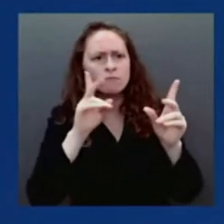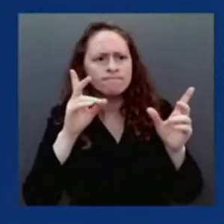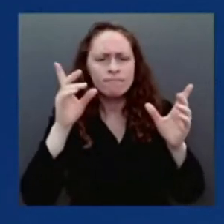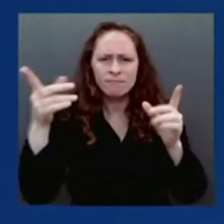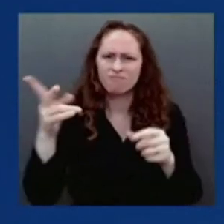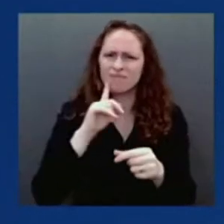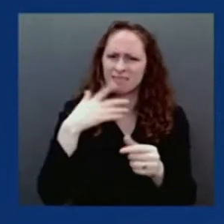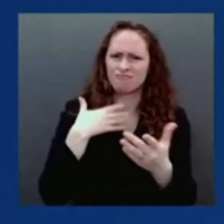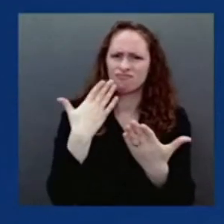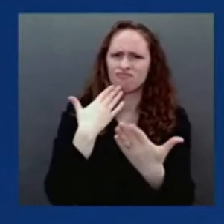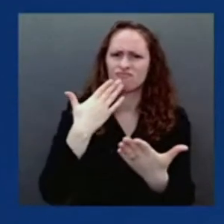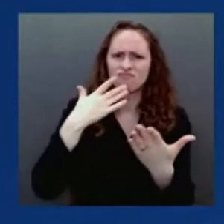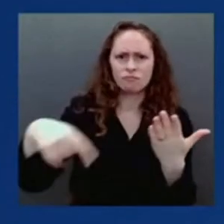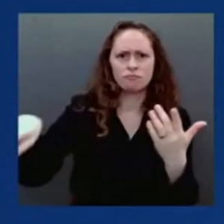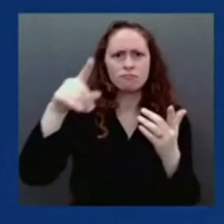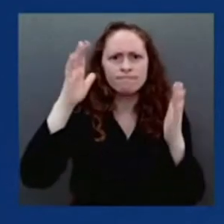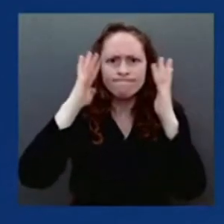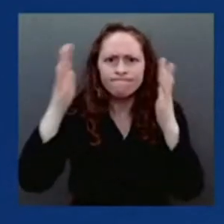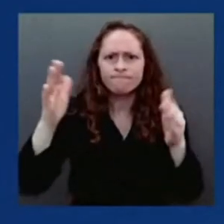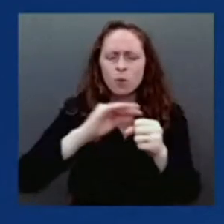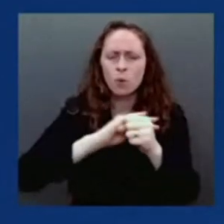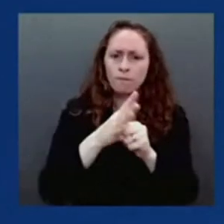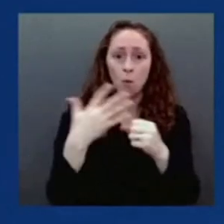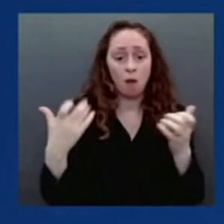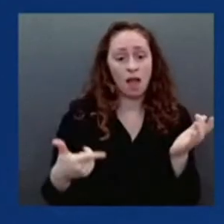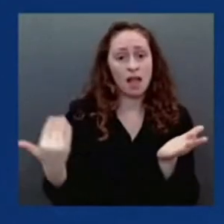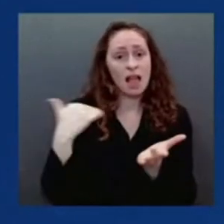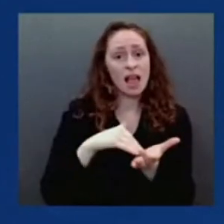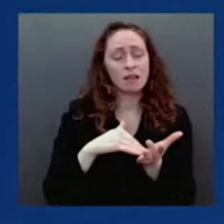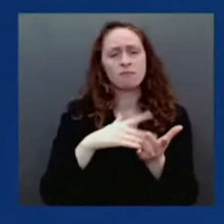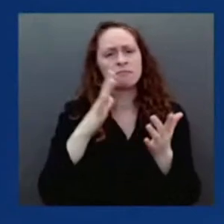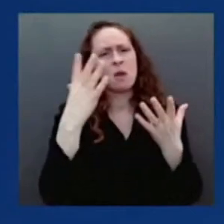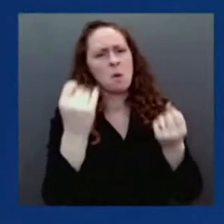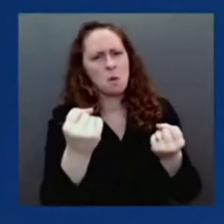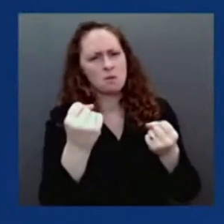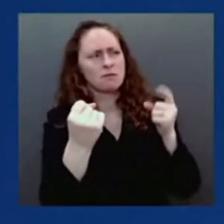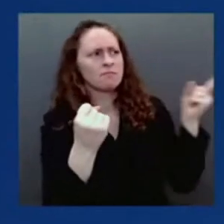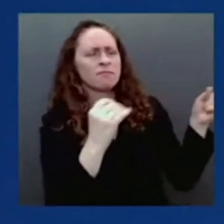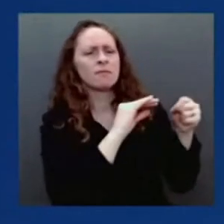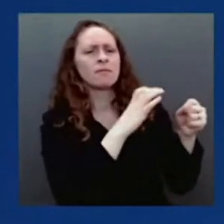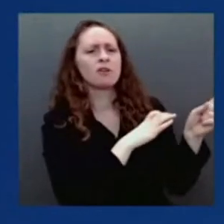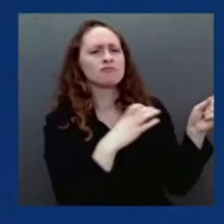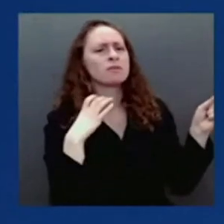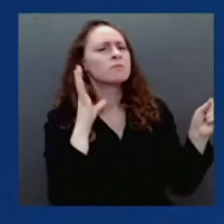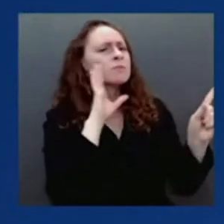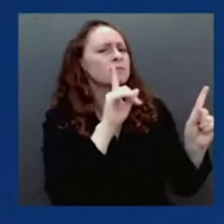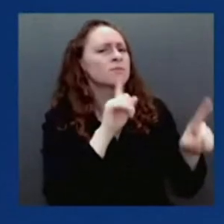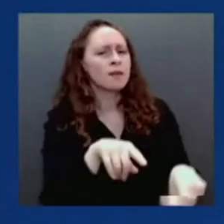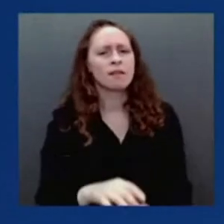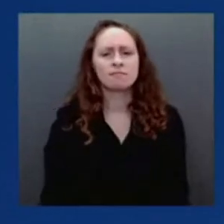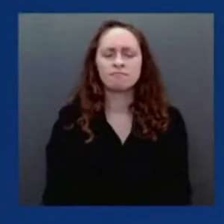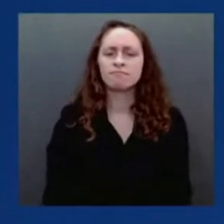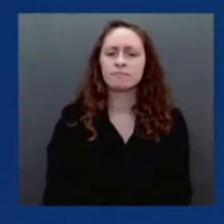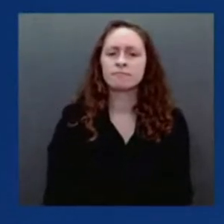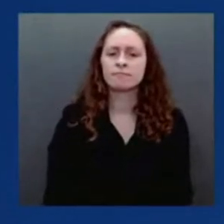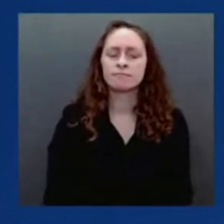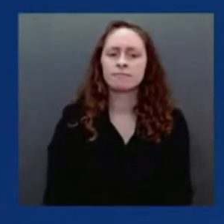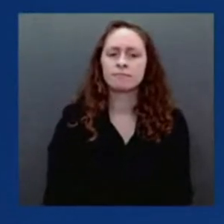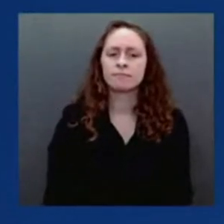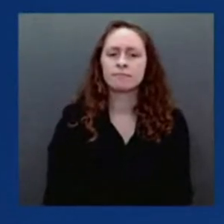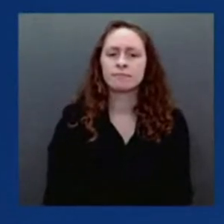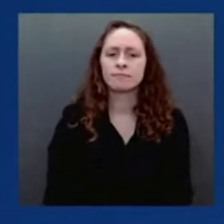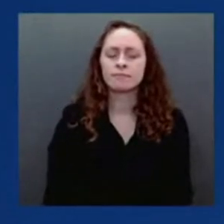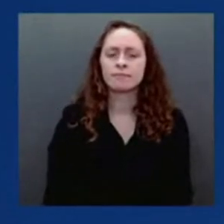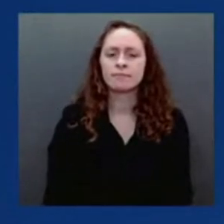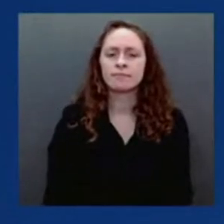it to Congress to sort through the CDC director status of confirmation.